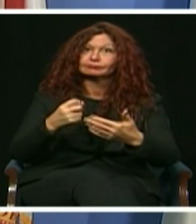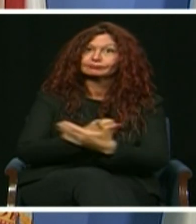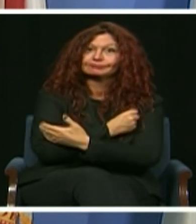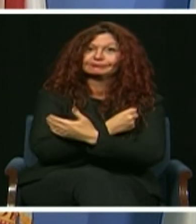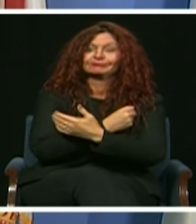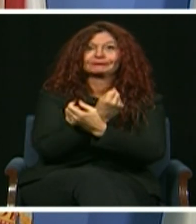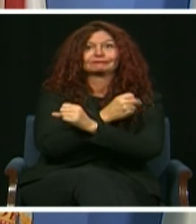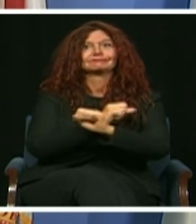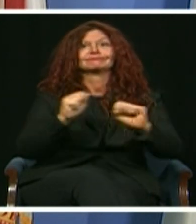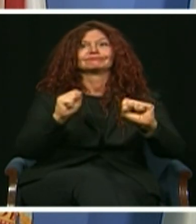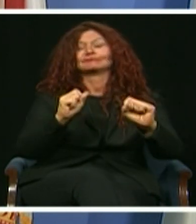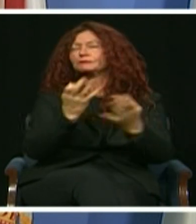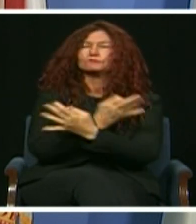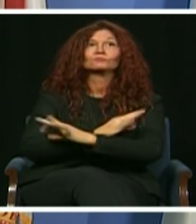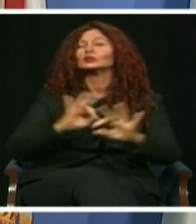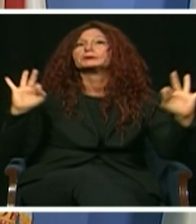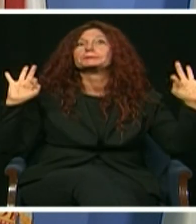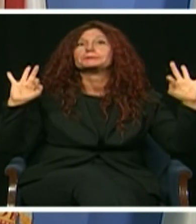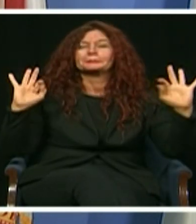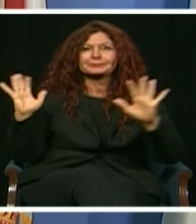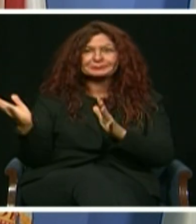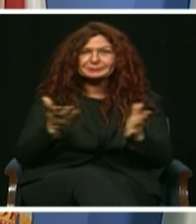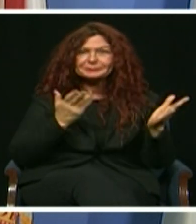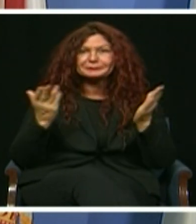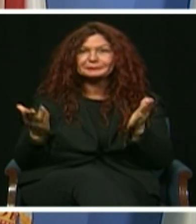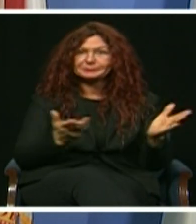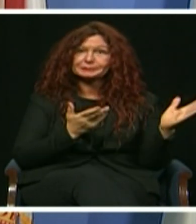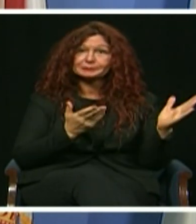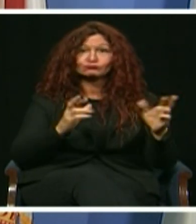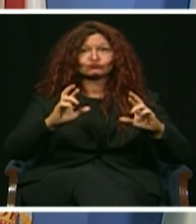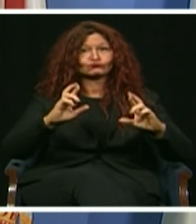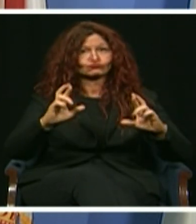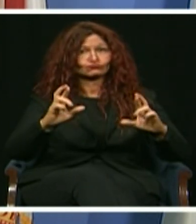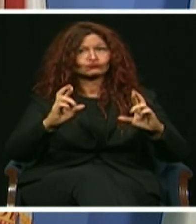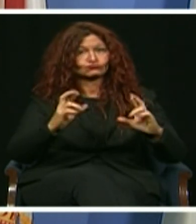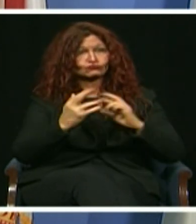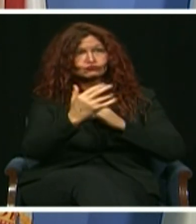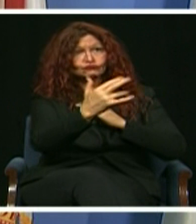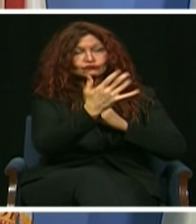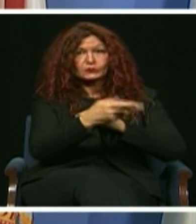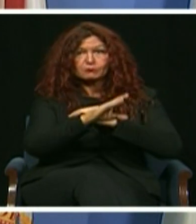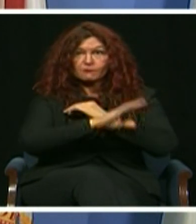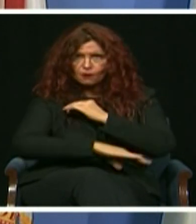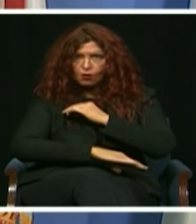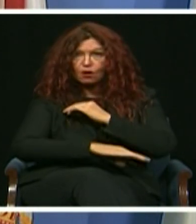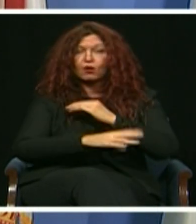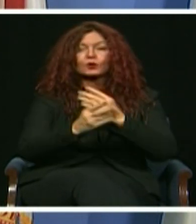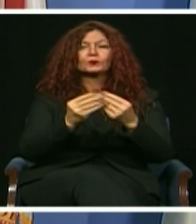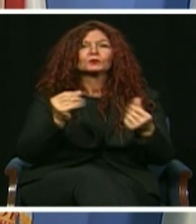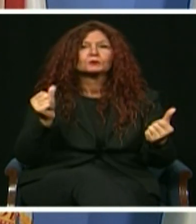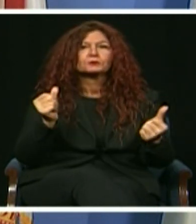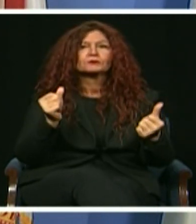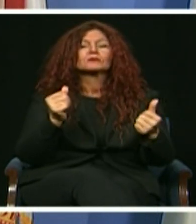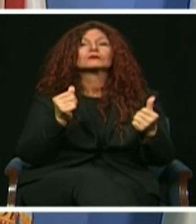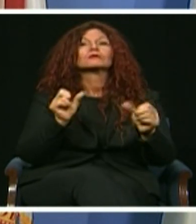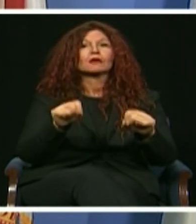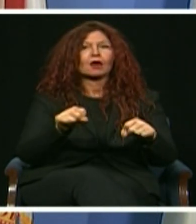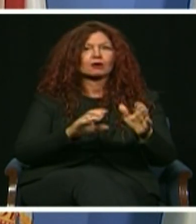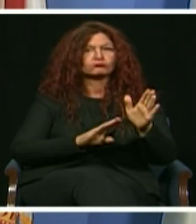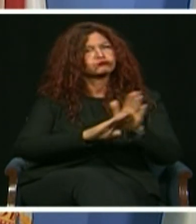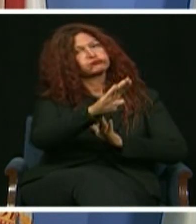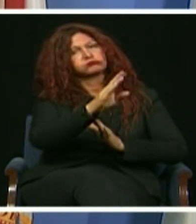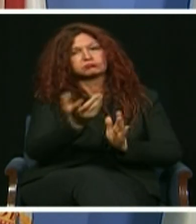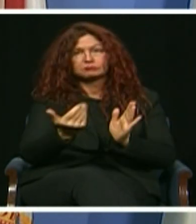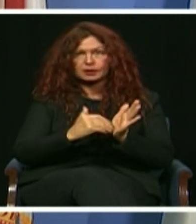hope that we can kickstart our full economic recovery. This won't happen overnight, but I'm committed to